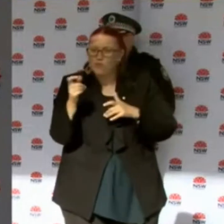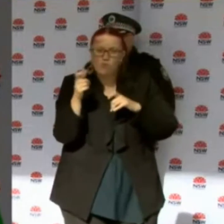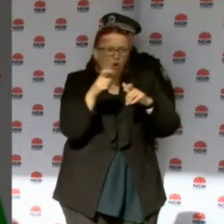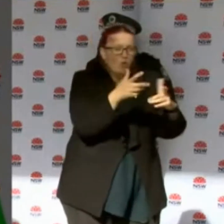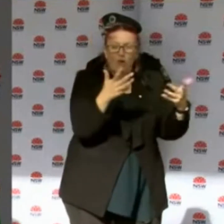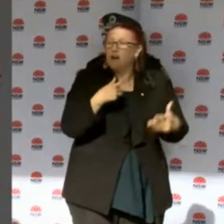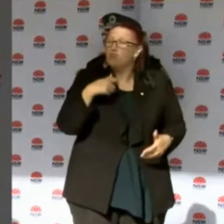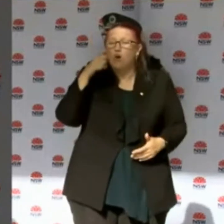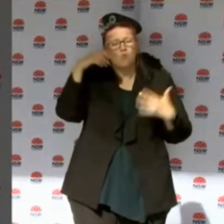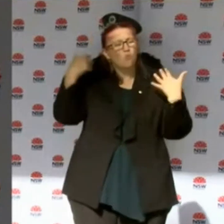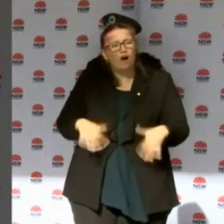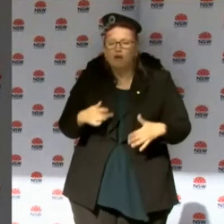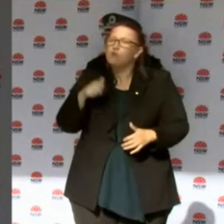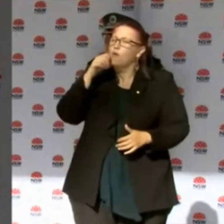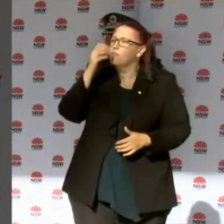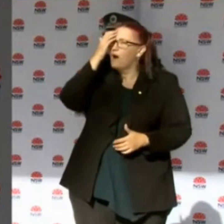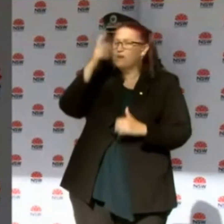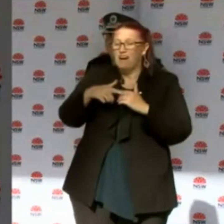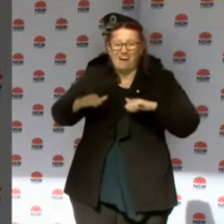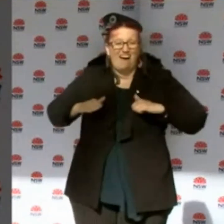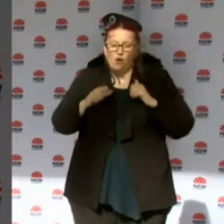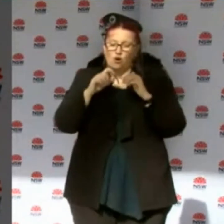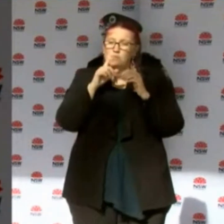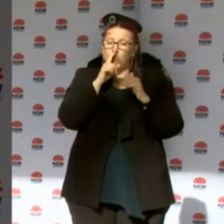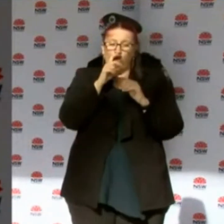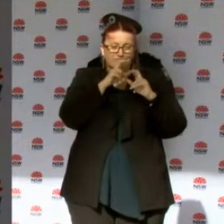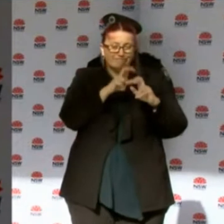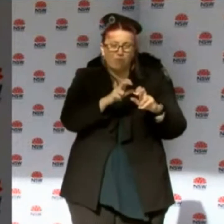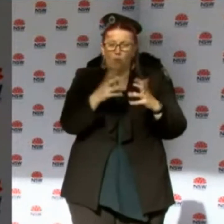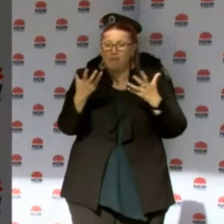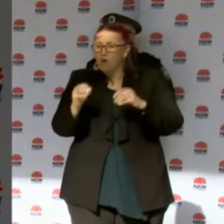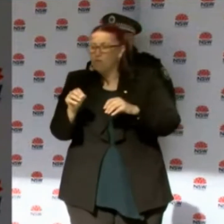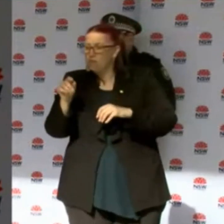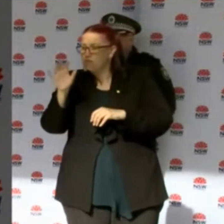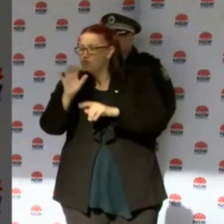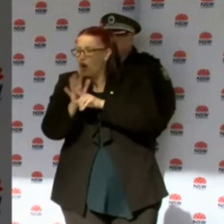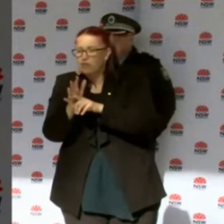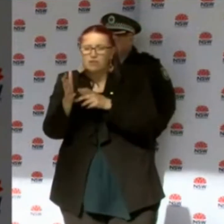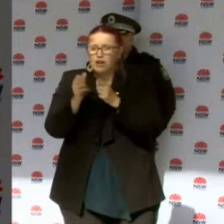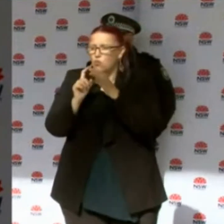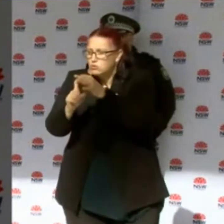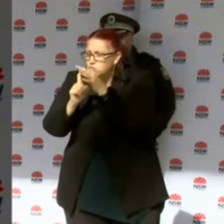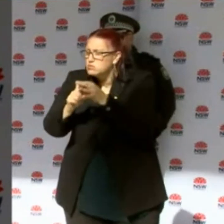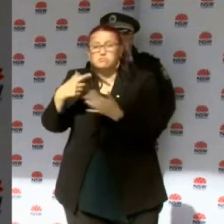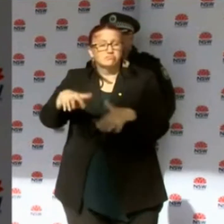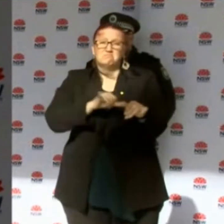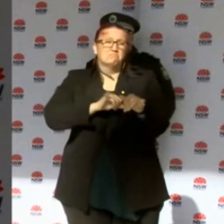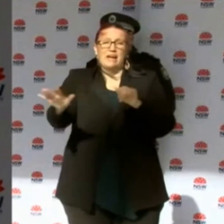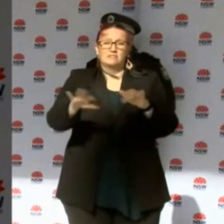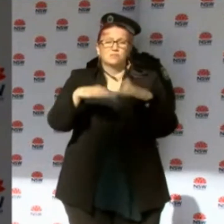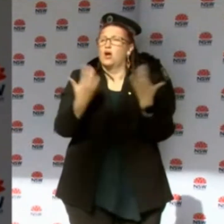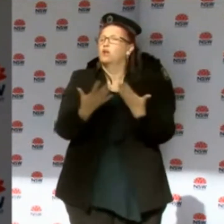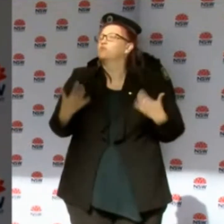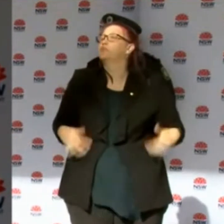in the last few days and the rapidity, how quickly they've been able to actually identify cases and get those contacts,